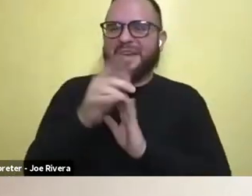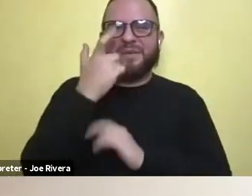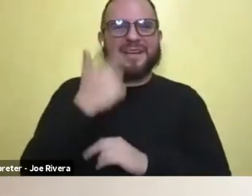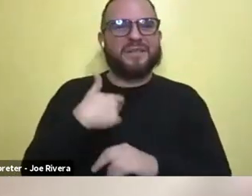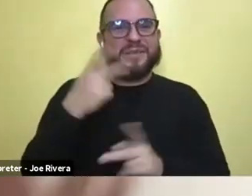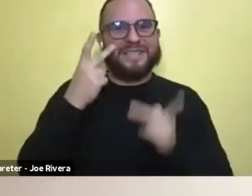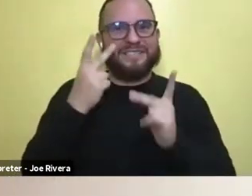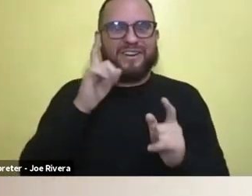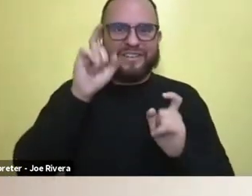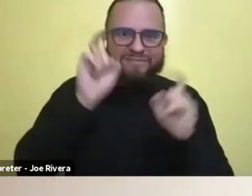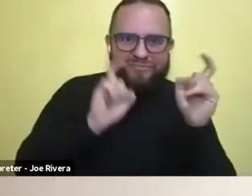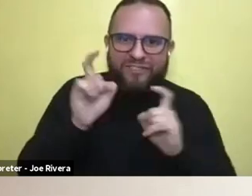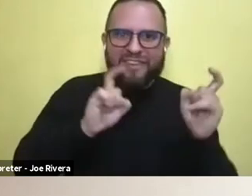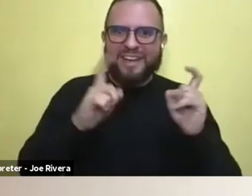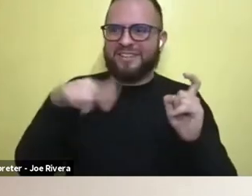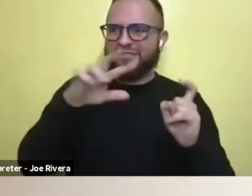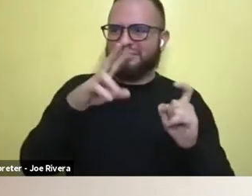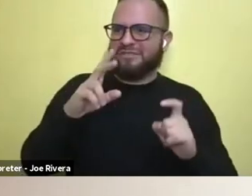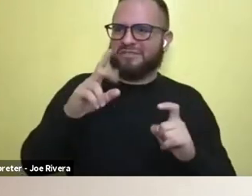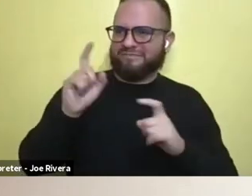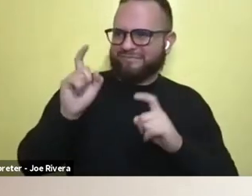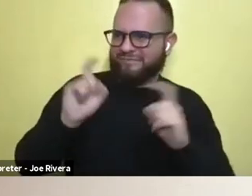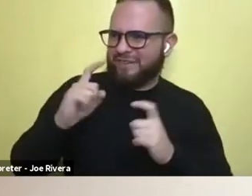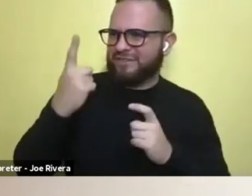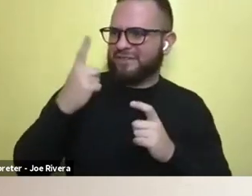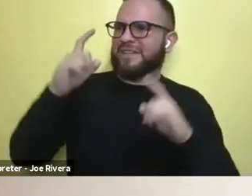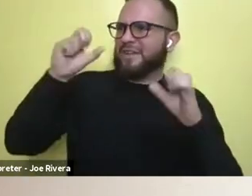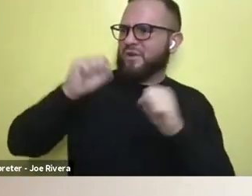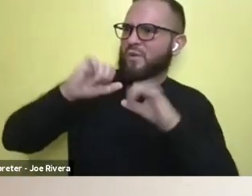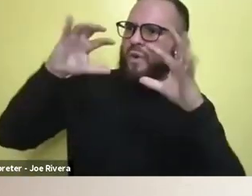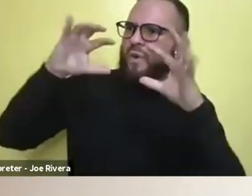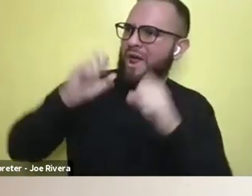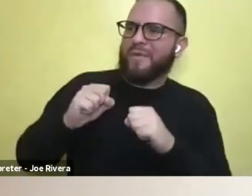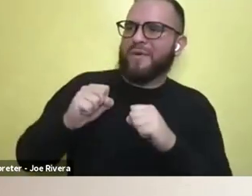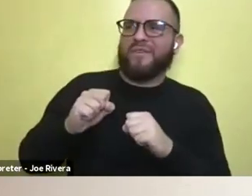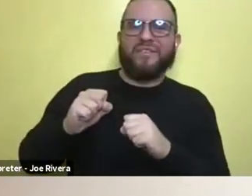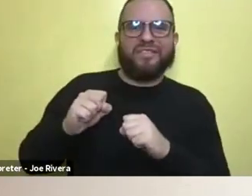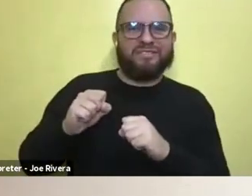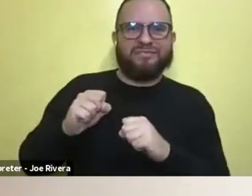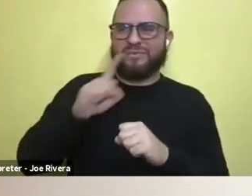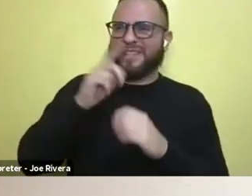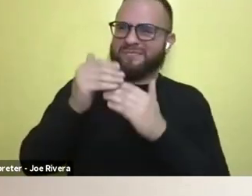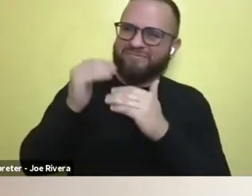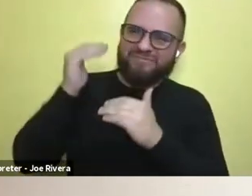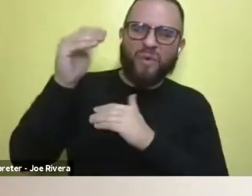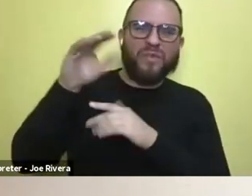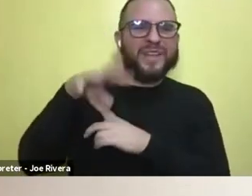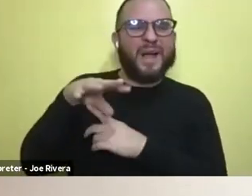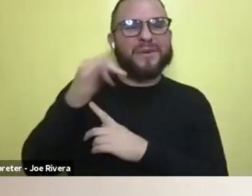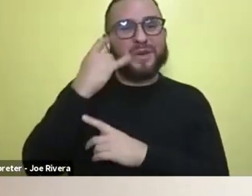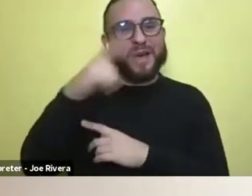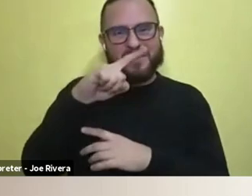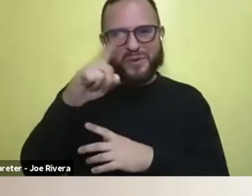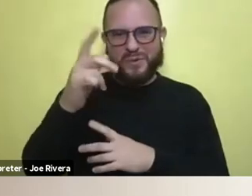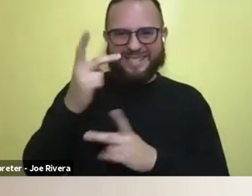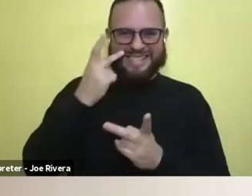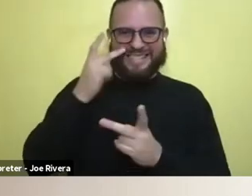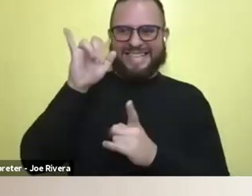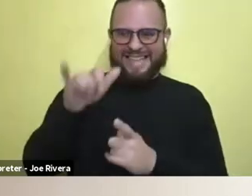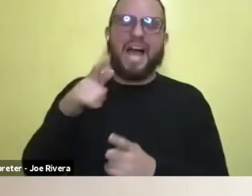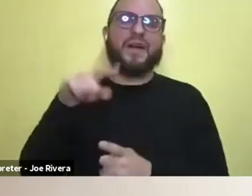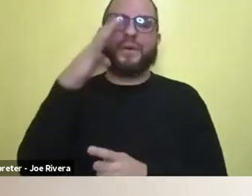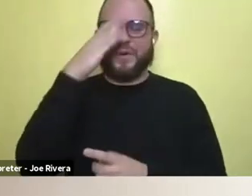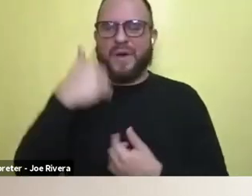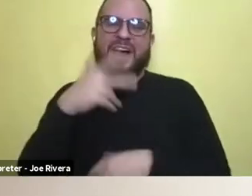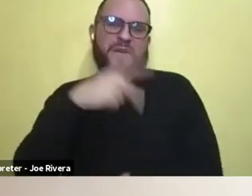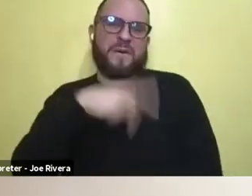could see you reacting to something incredible beyond the camera. And once you know, you have that, you just know that you've got a personality that's willing to kind of